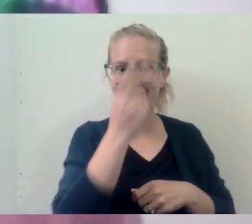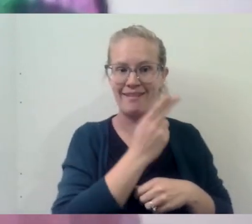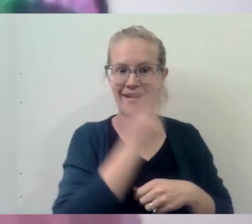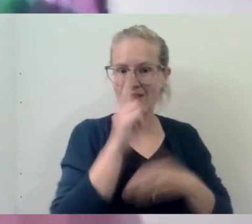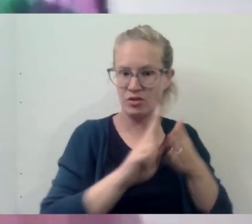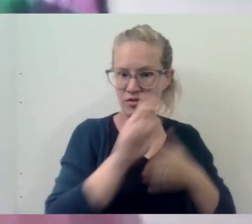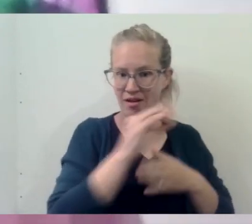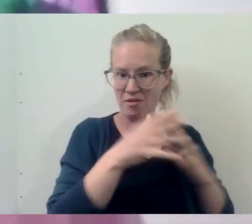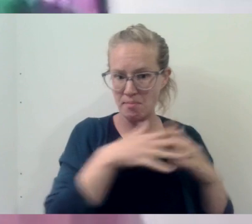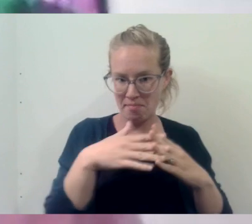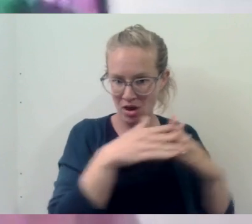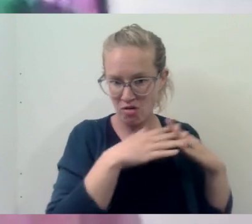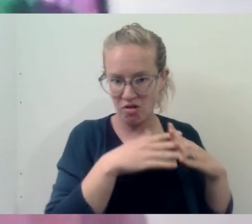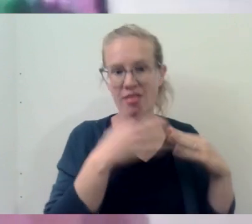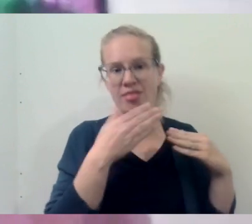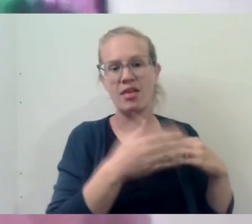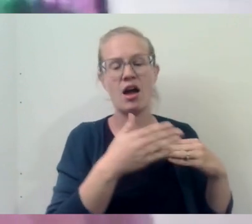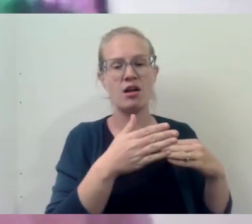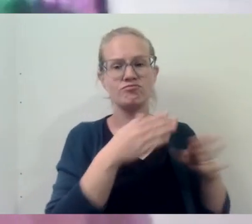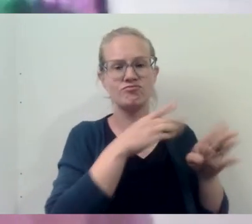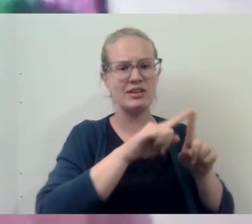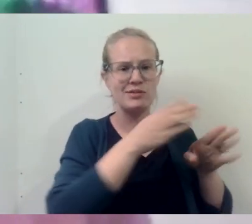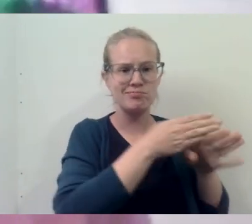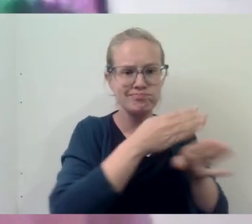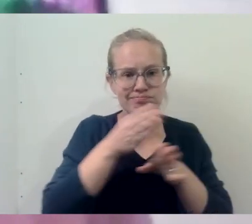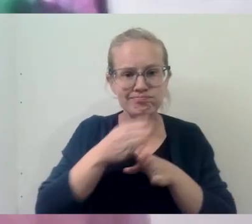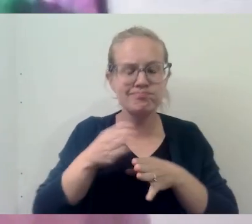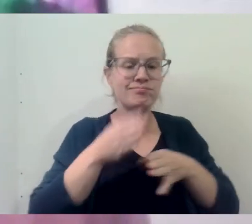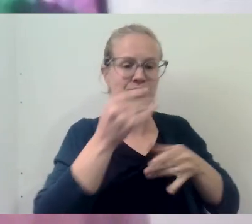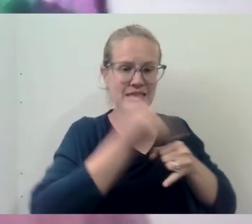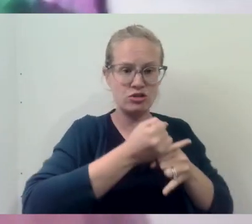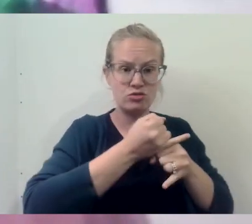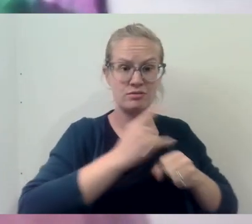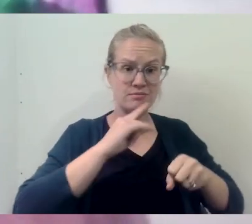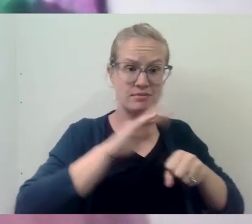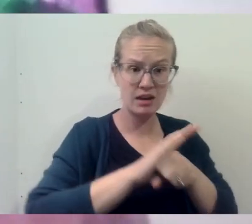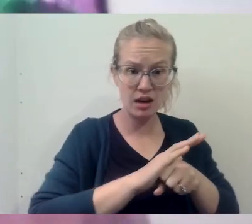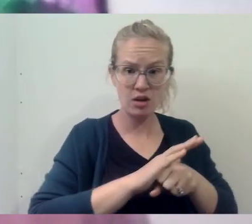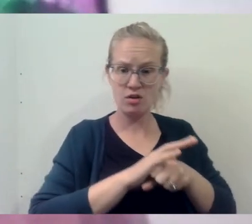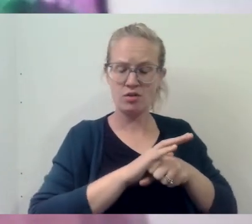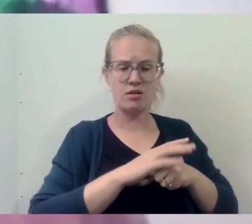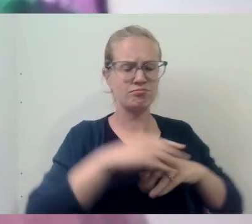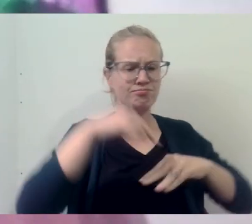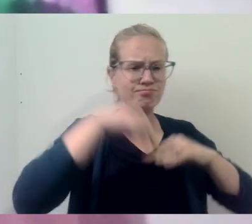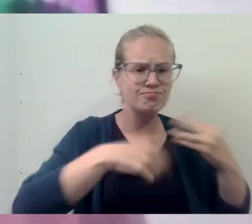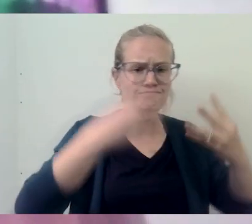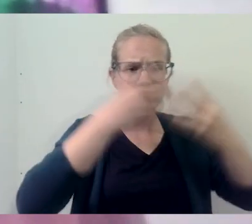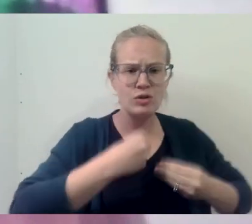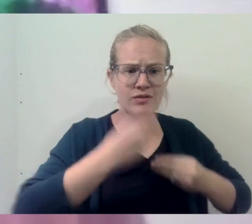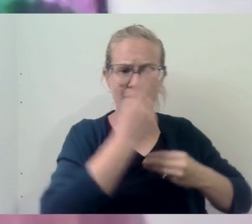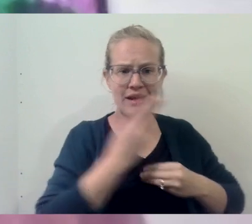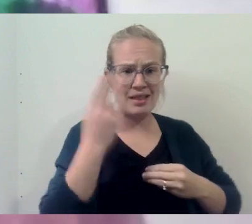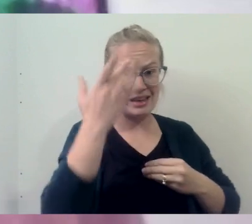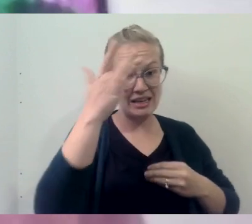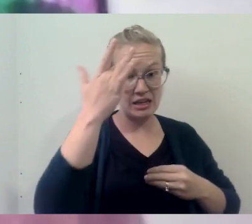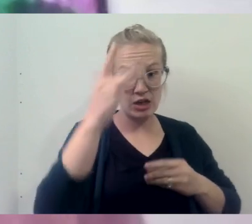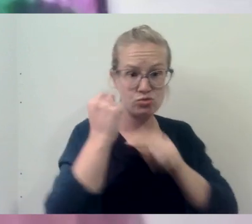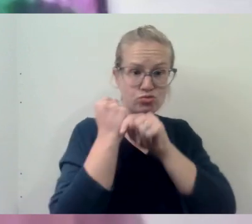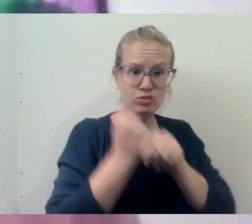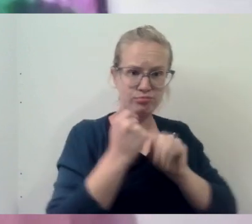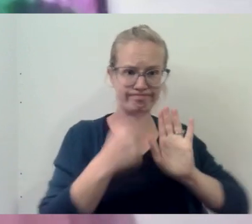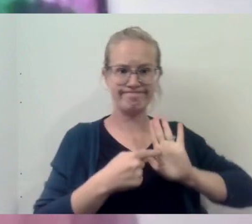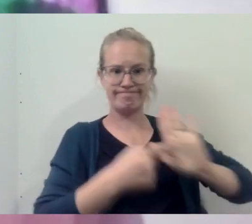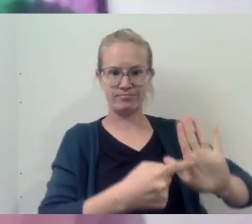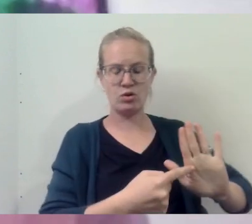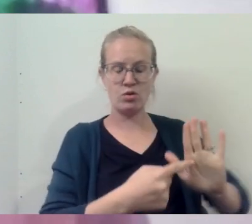Catholic University of America, is an interdisciplinary institute that is dedicated to bringing the riches of the Catholic intellectual tradition to